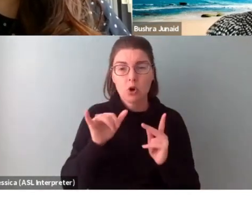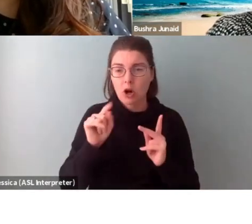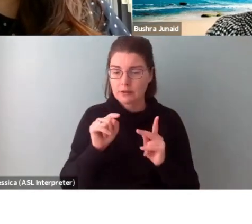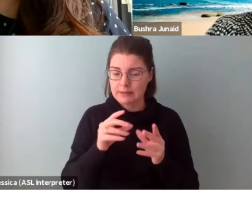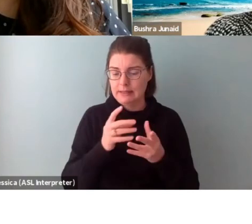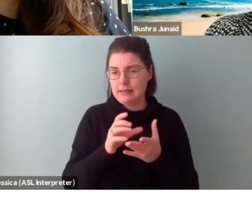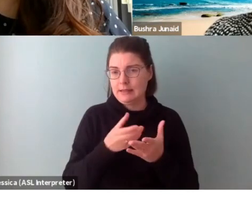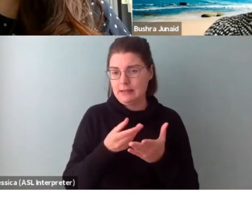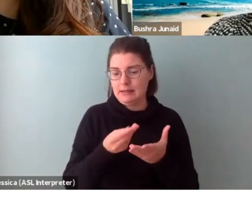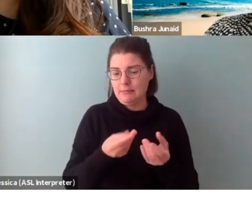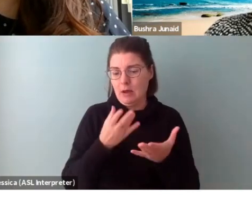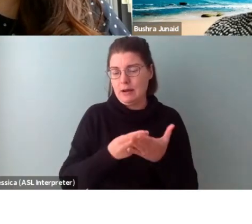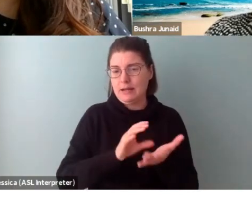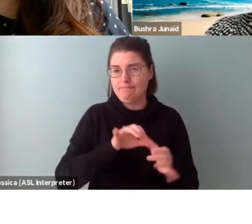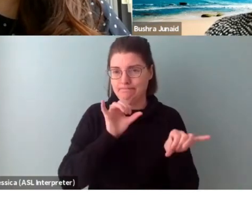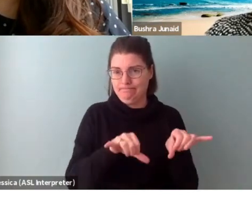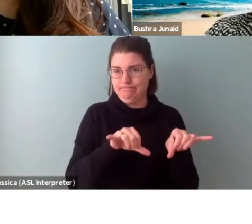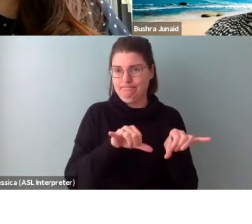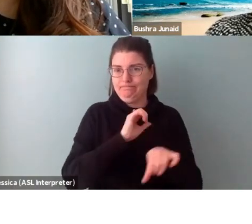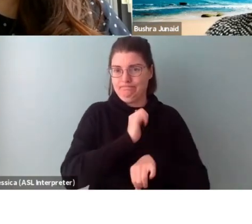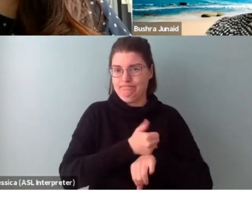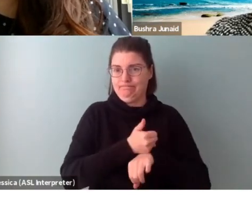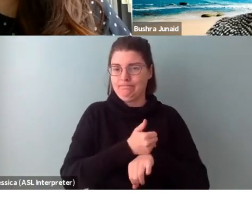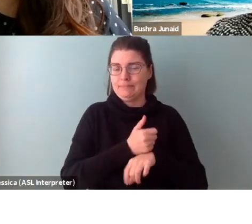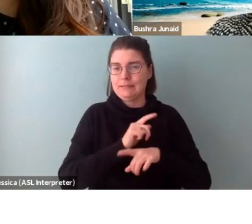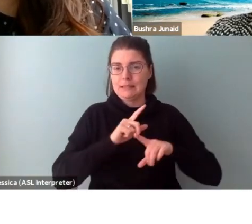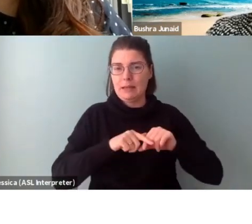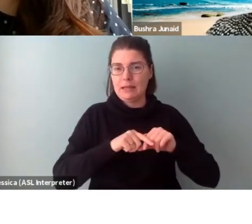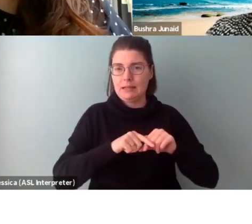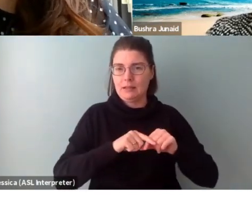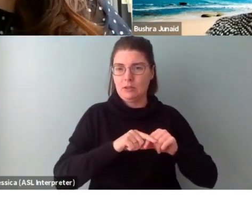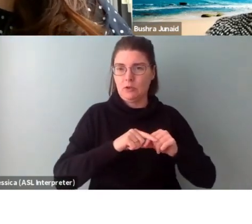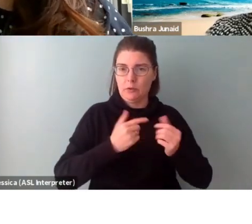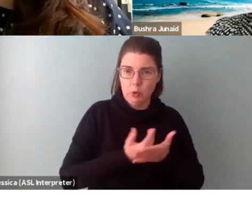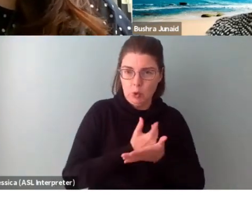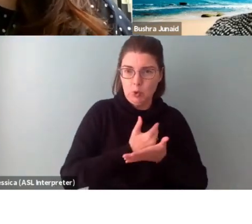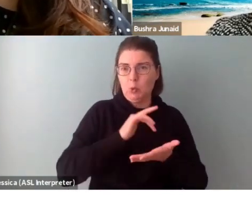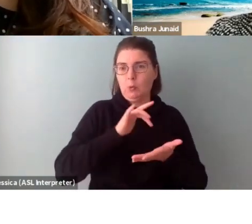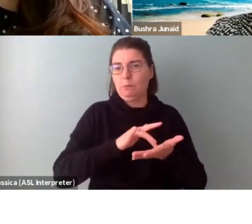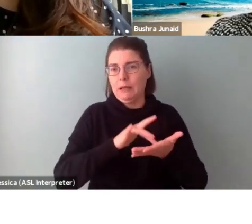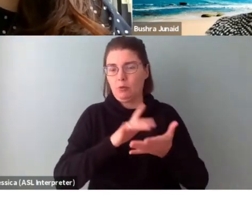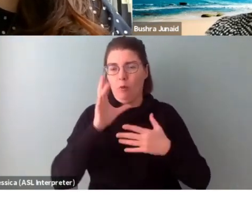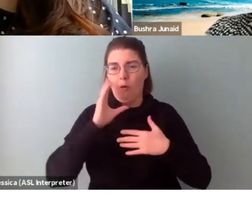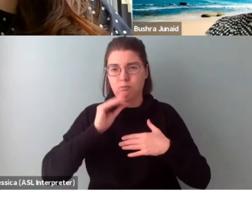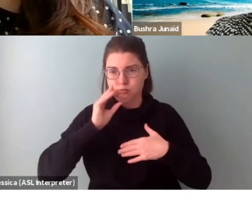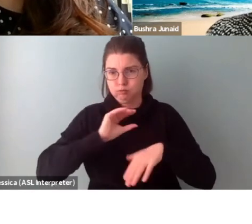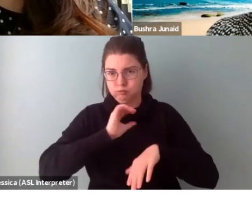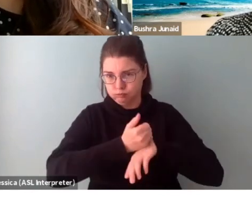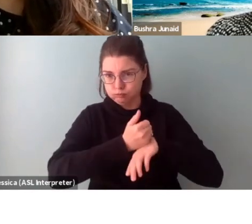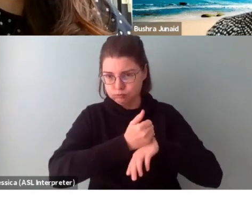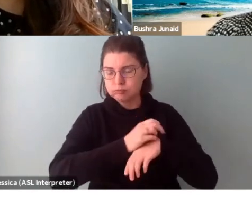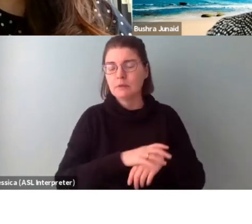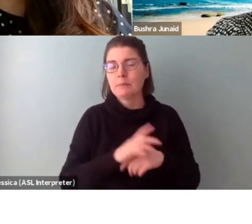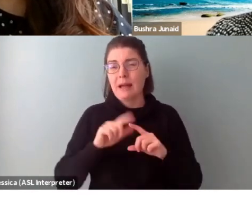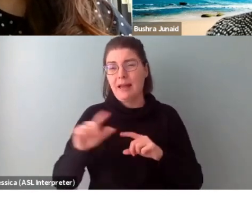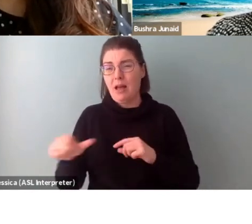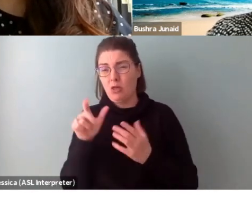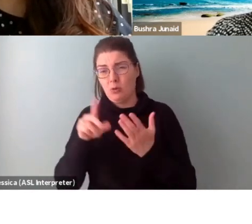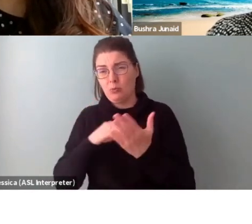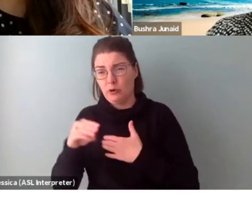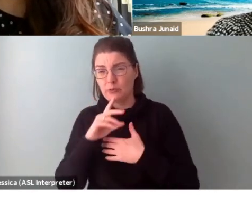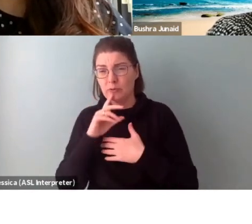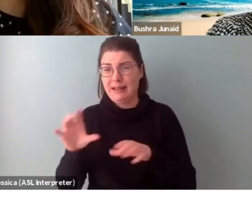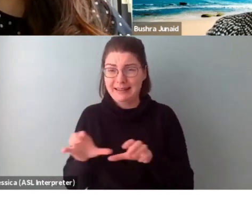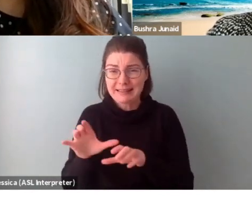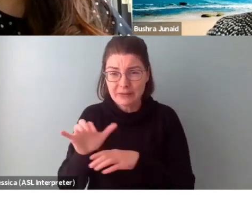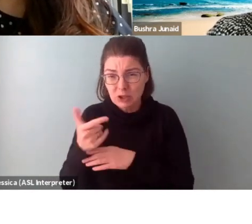based on what stage of career that you're, that you are, but in other programs, activity